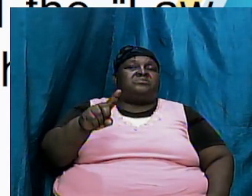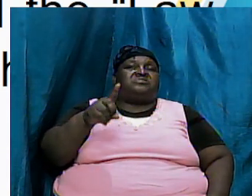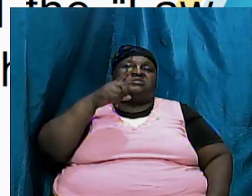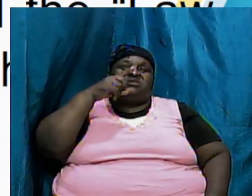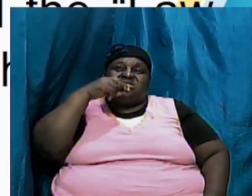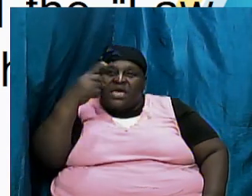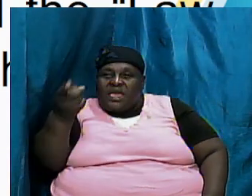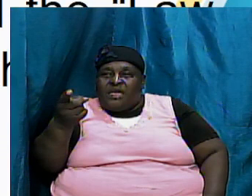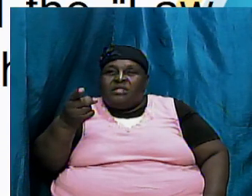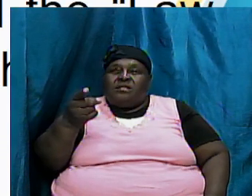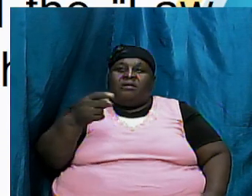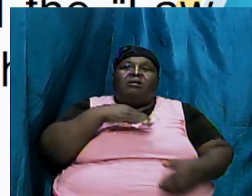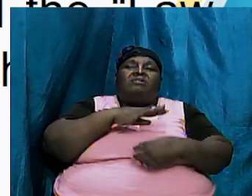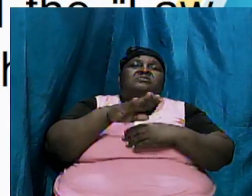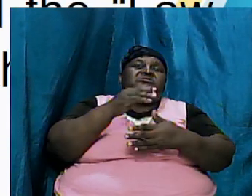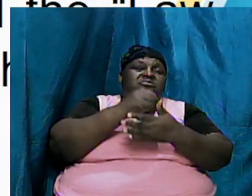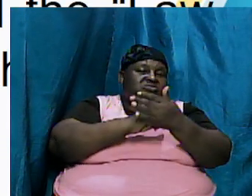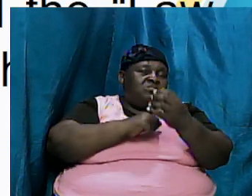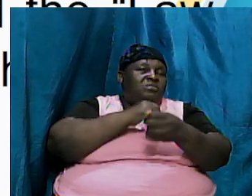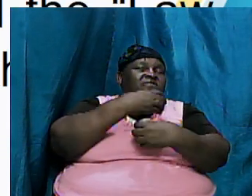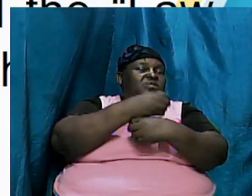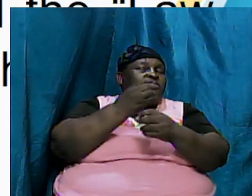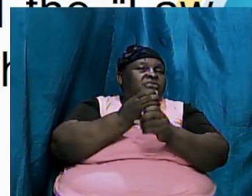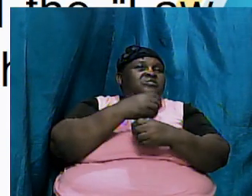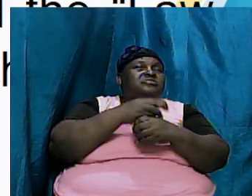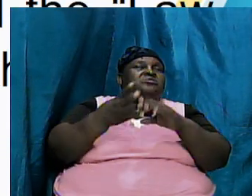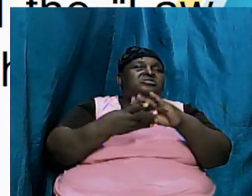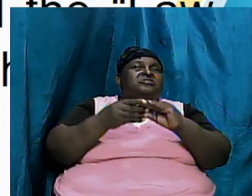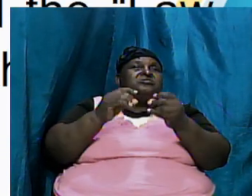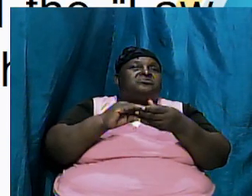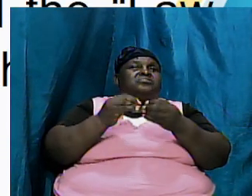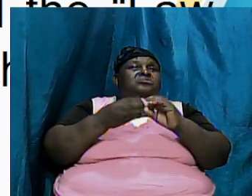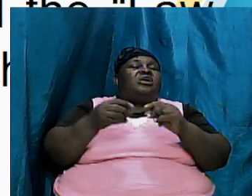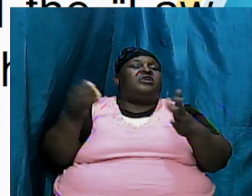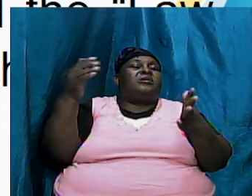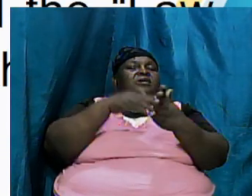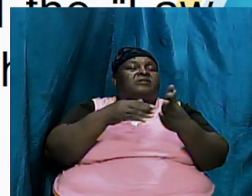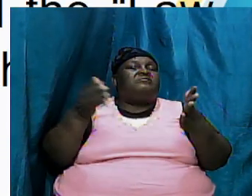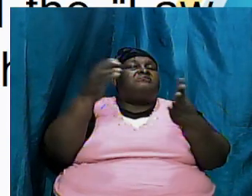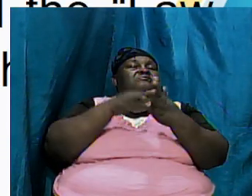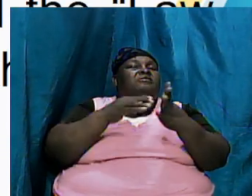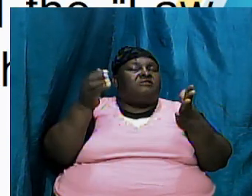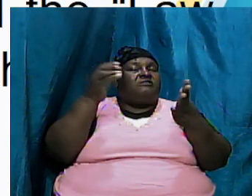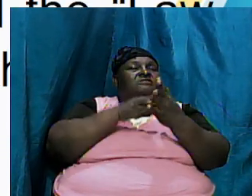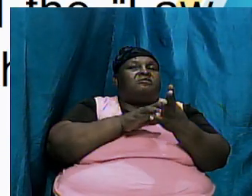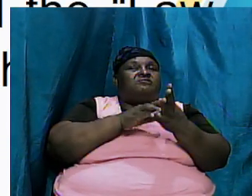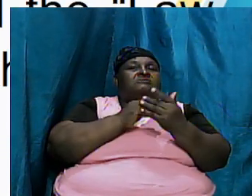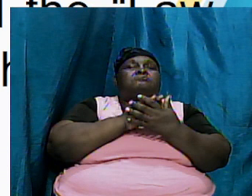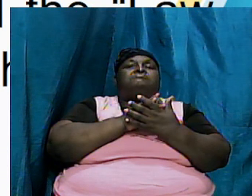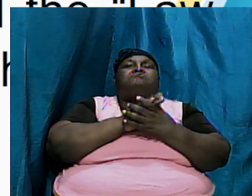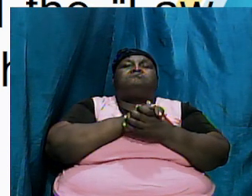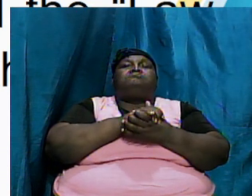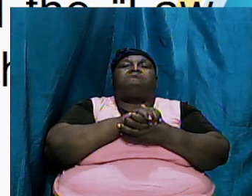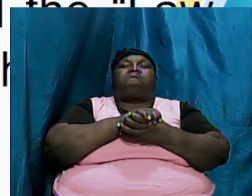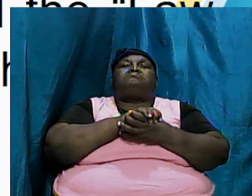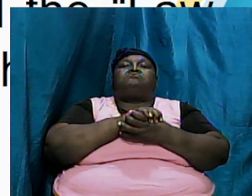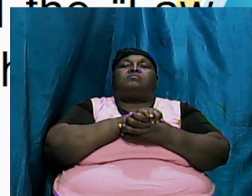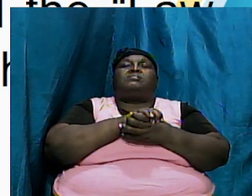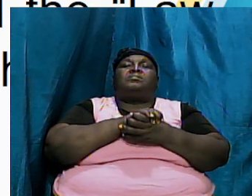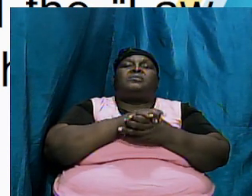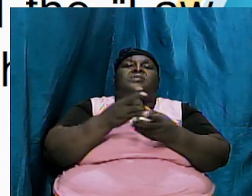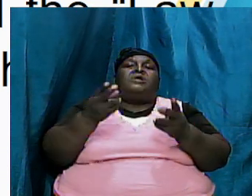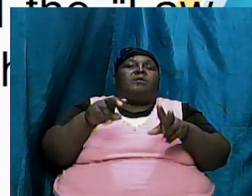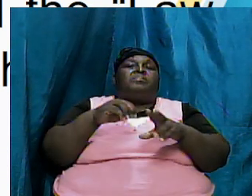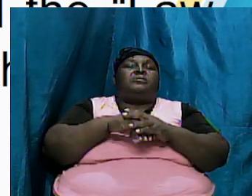creation story it's not a new creation it's not a second creation but it is just repeating some of the same thing that